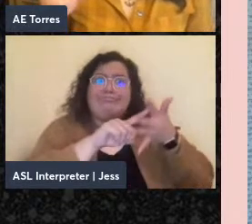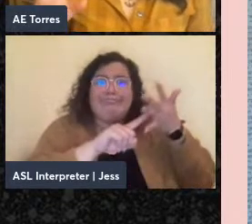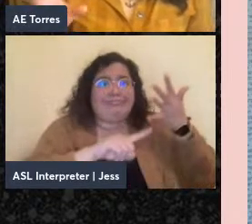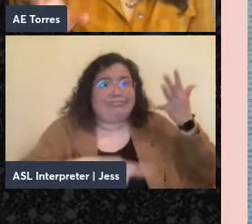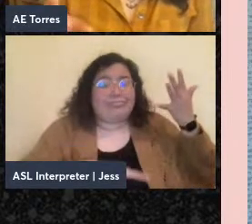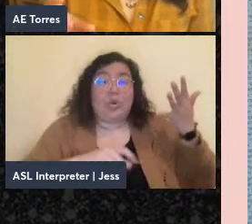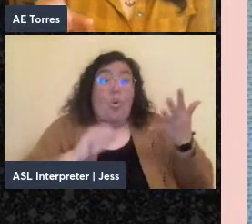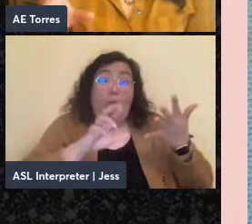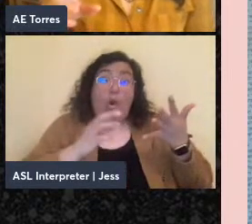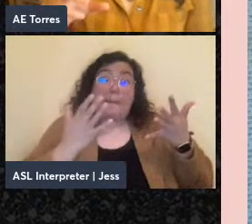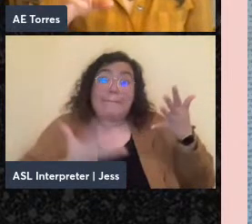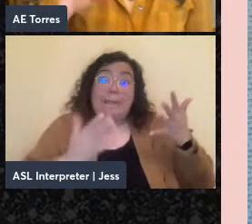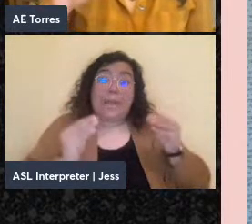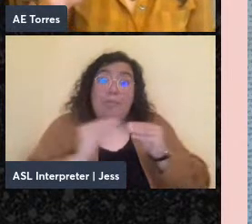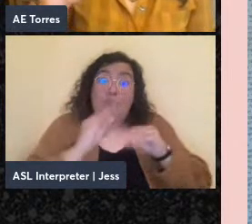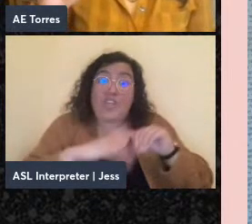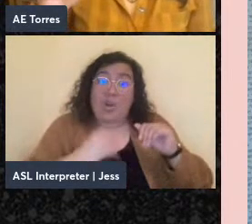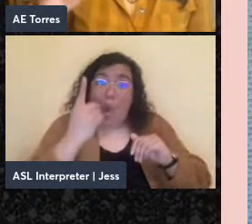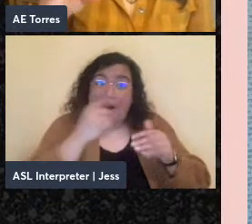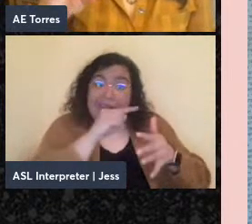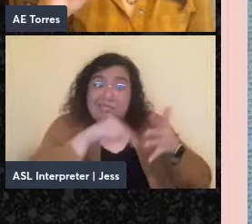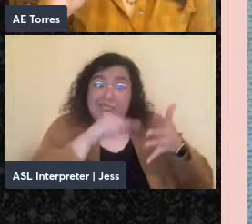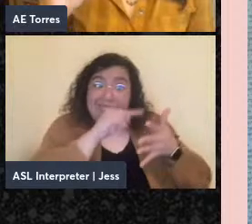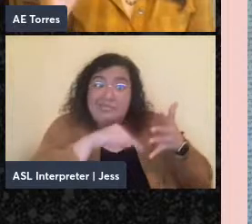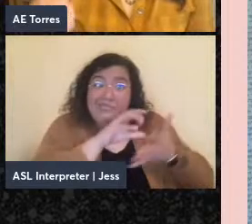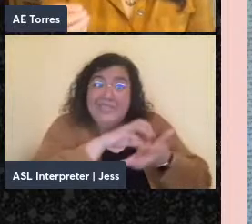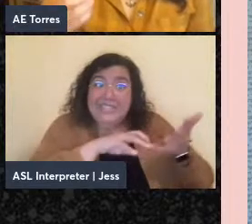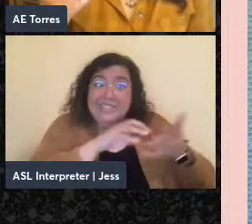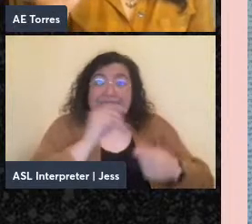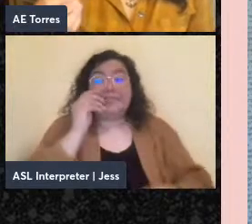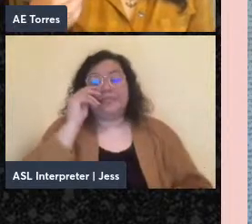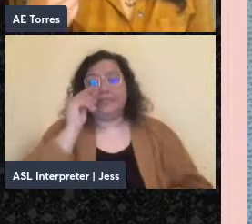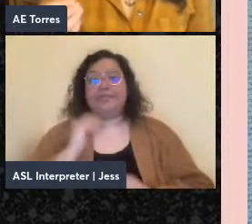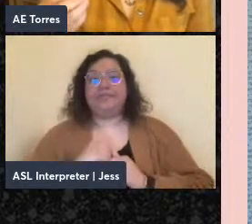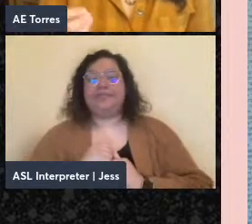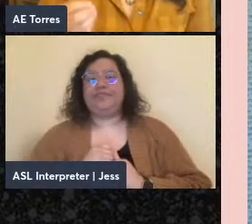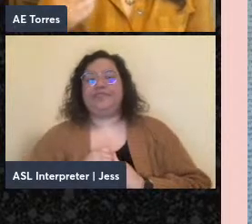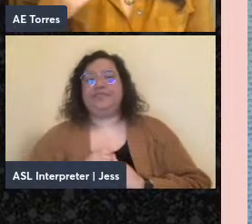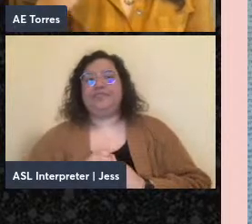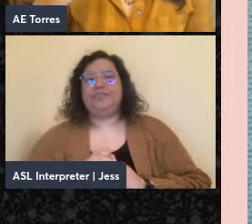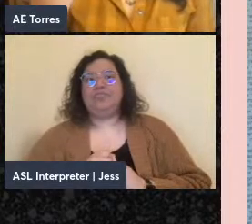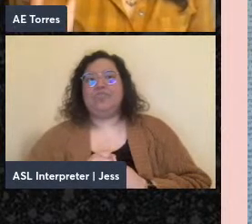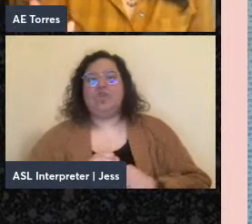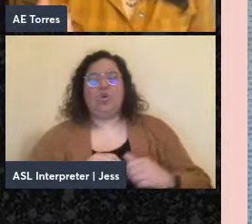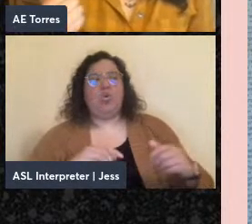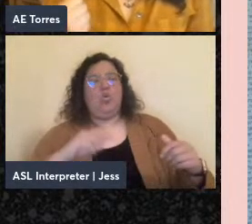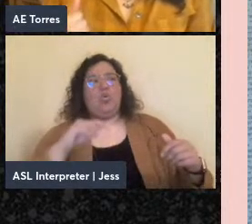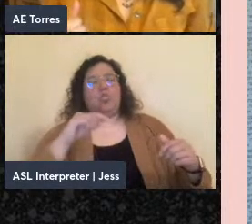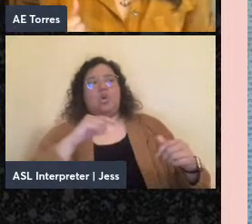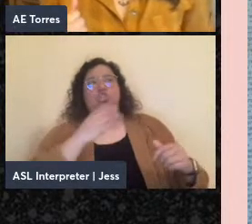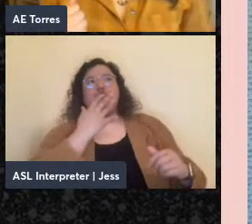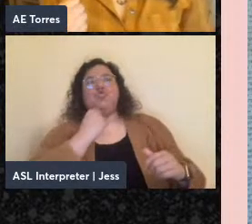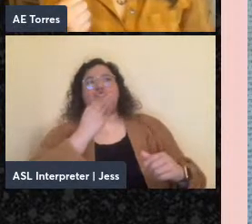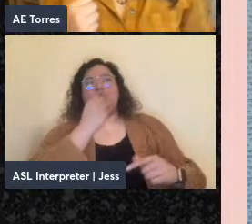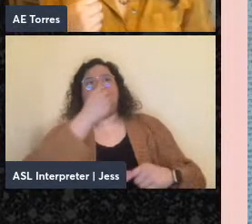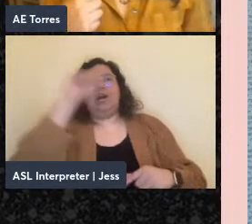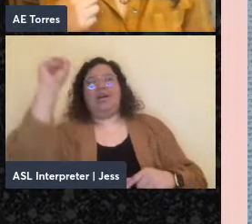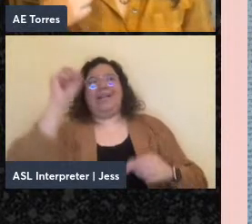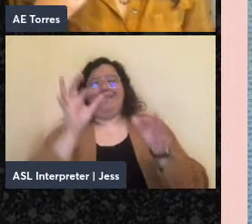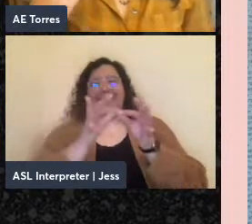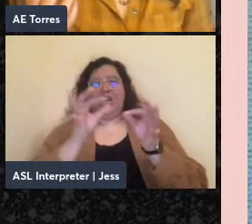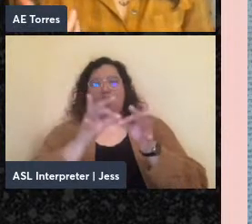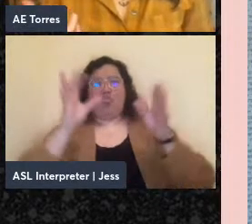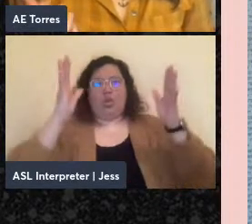particularly fascinating proponents of a Jewish anarchist linguistics was named Wolf